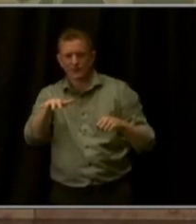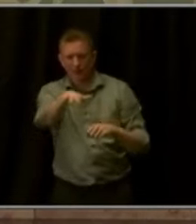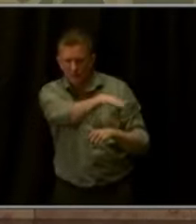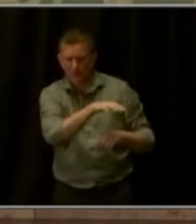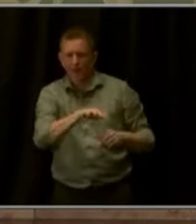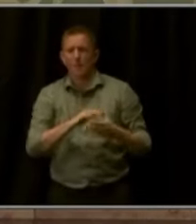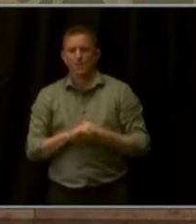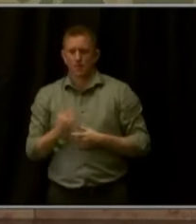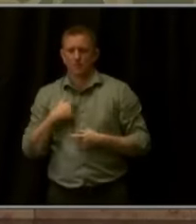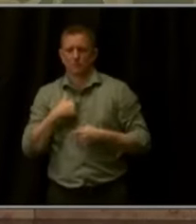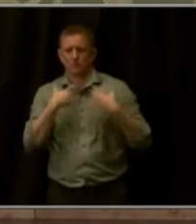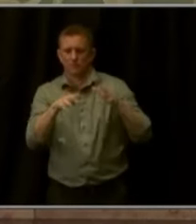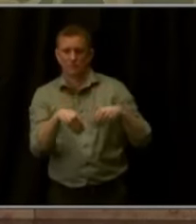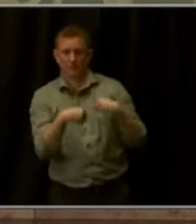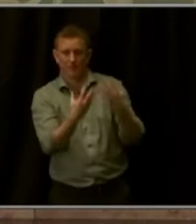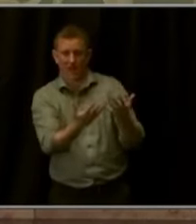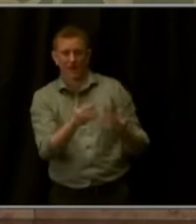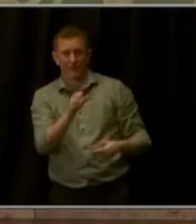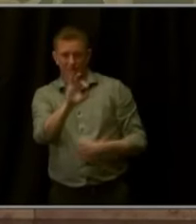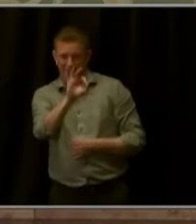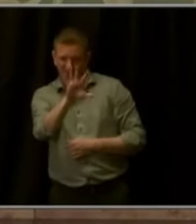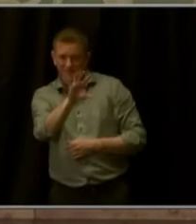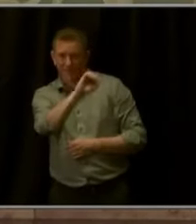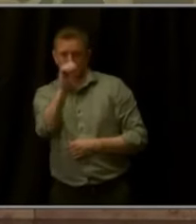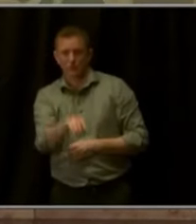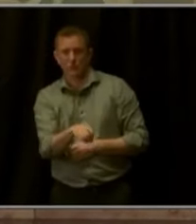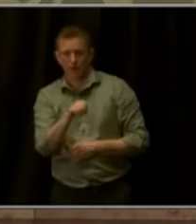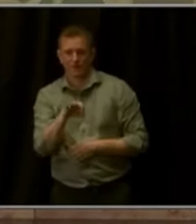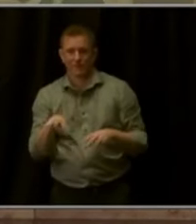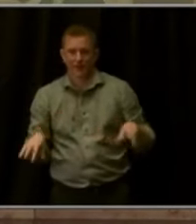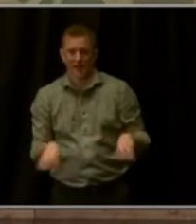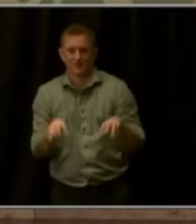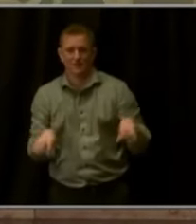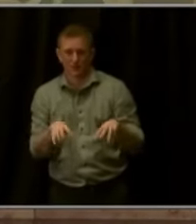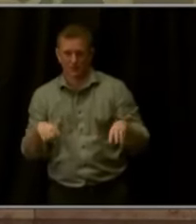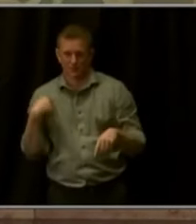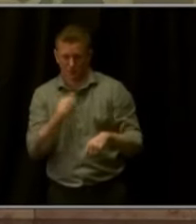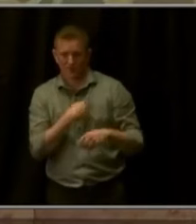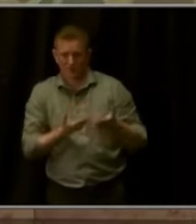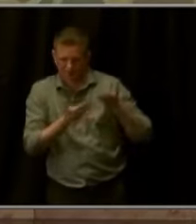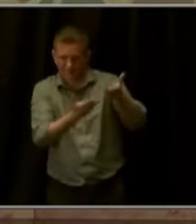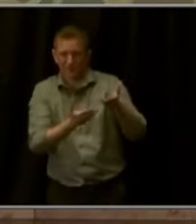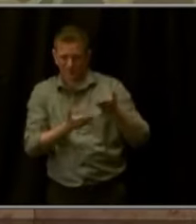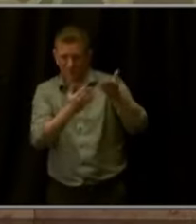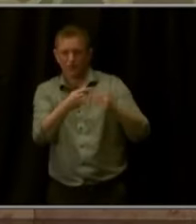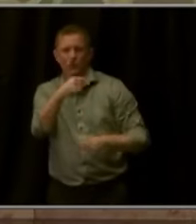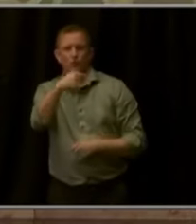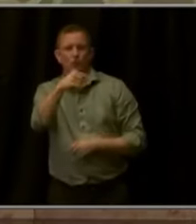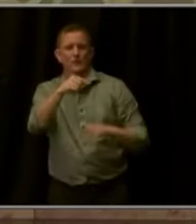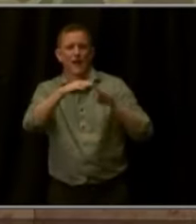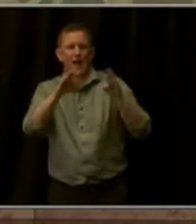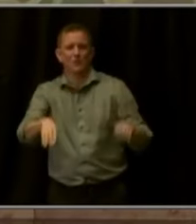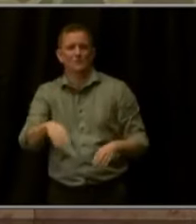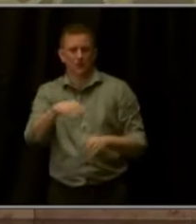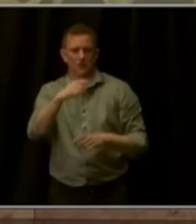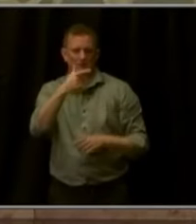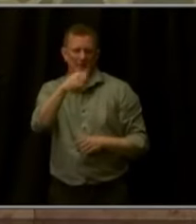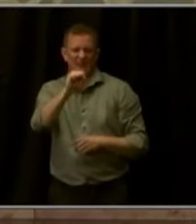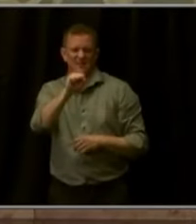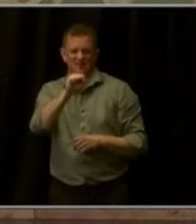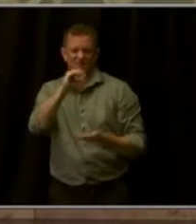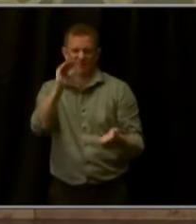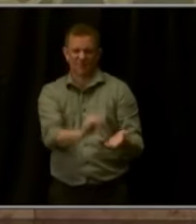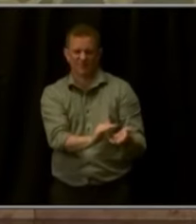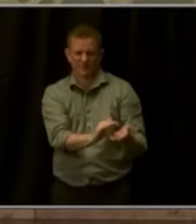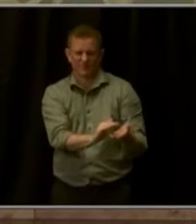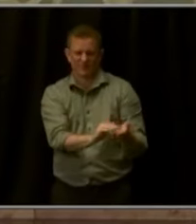percent of the actions outlined in our first greenhouse gas pollution reduction roadmap and will soon be releasing our second roadmap with more than 40